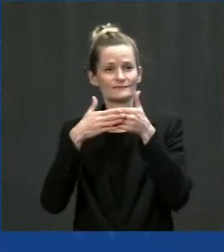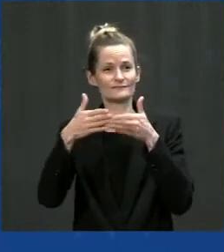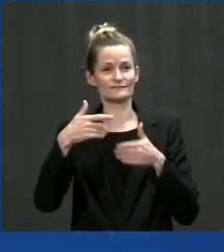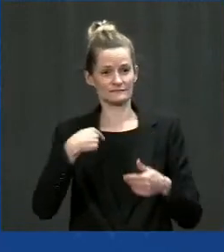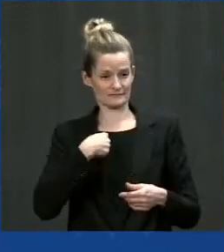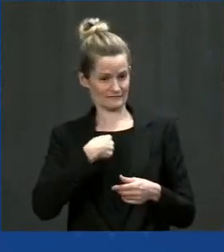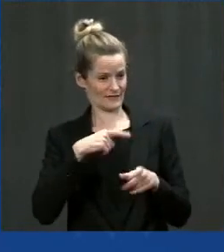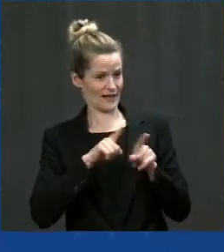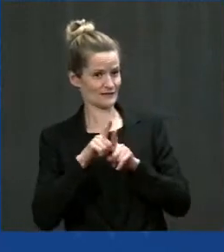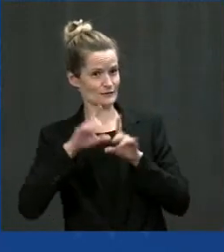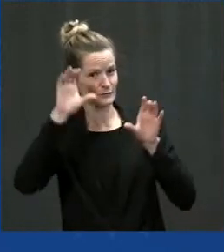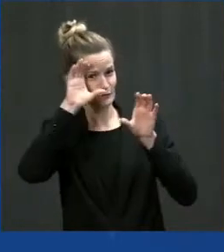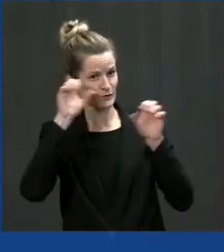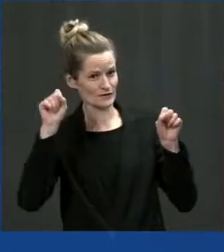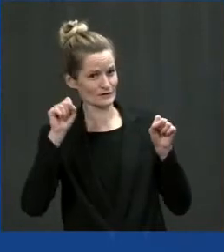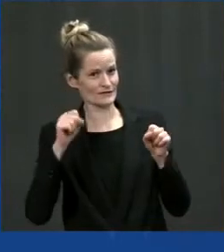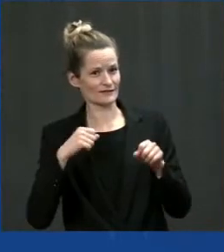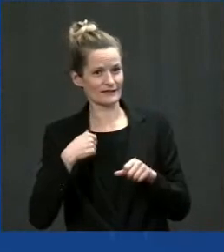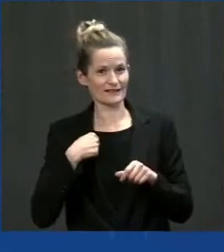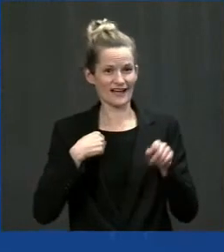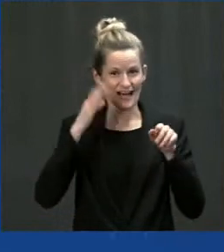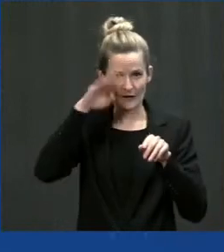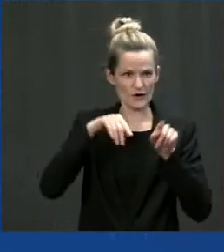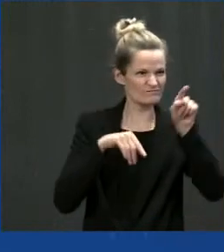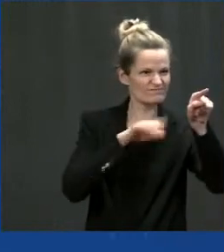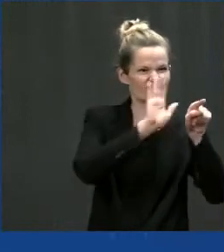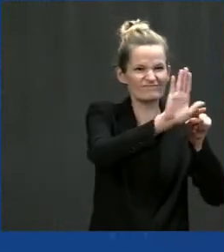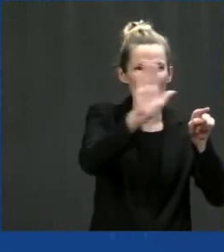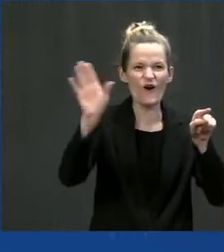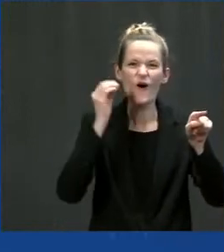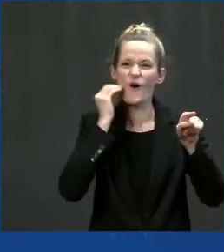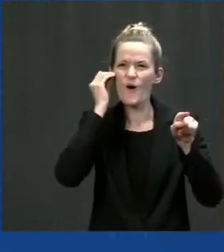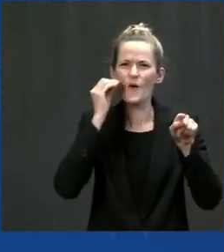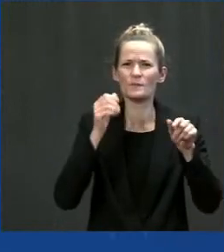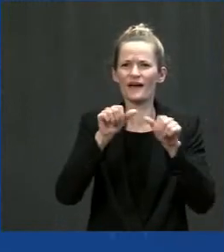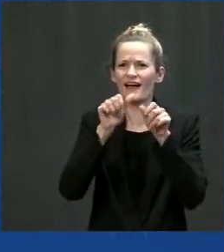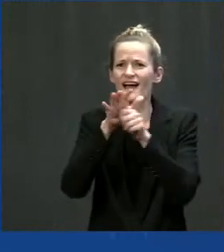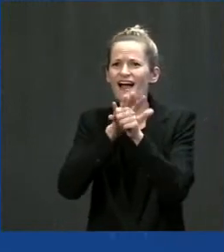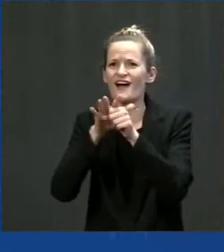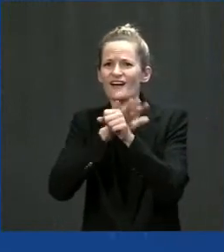lives more than anybody. So I wish you the best of luck. Thank you, Mr. President.